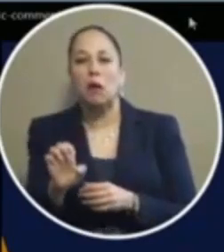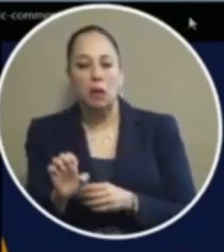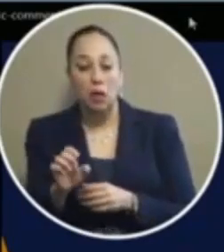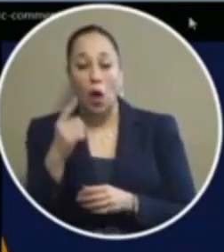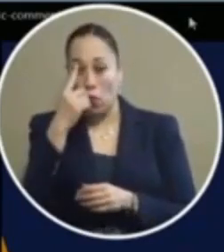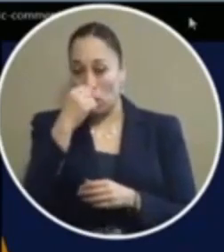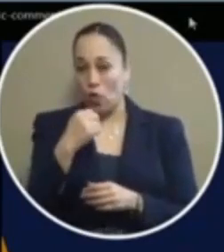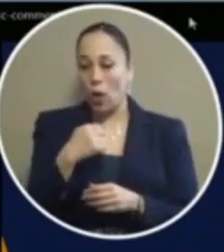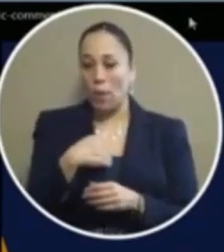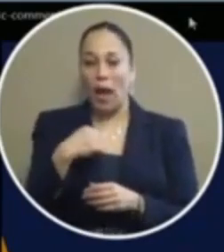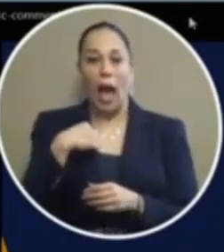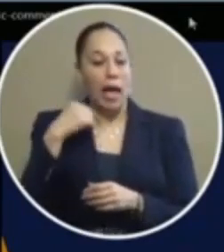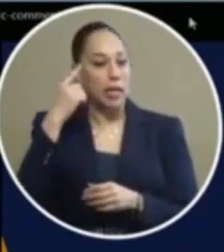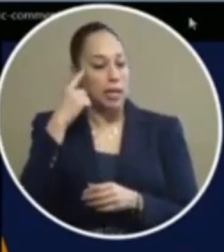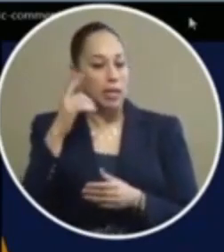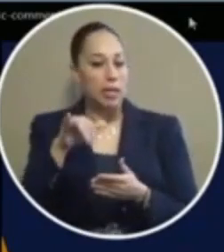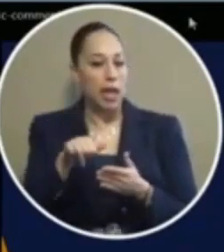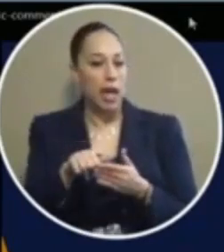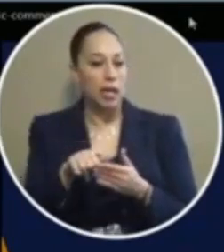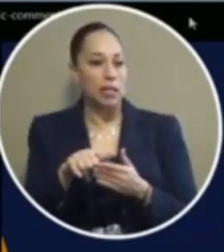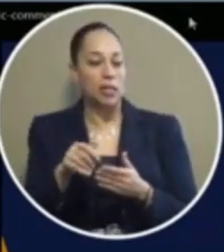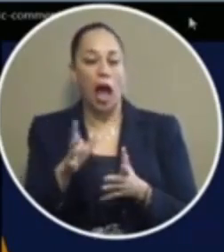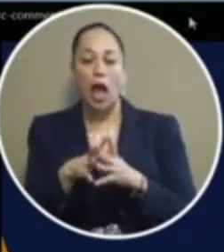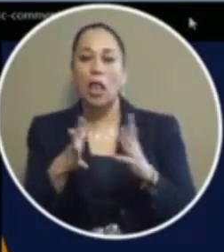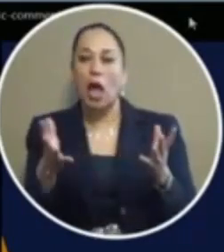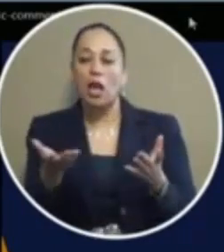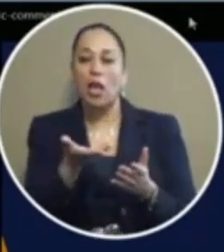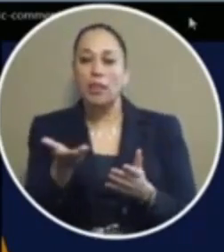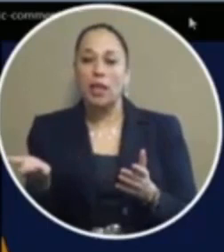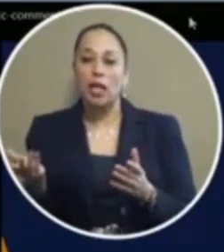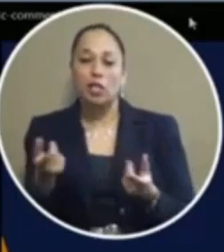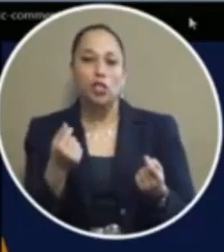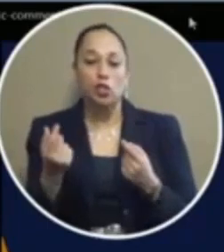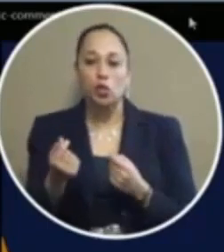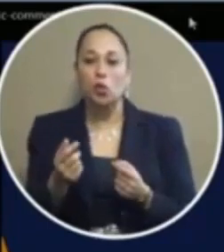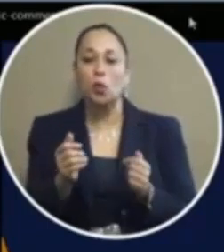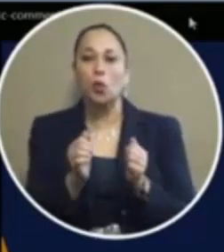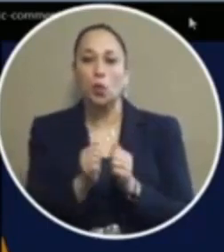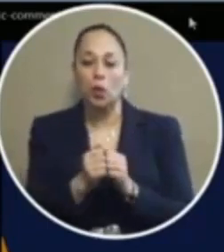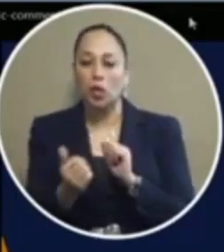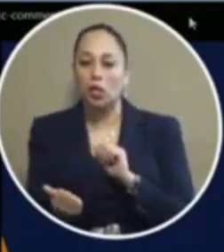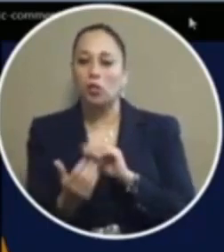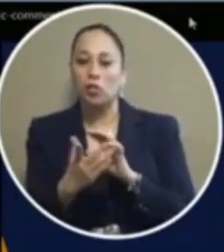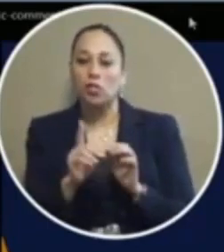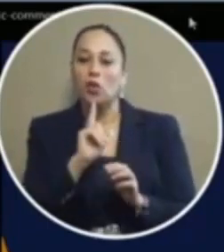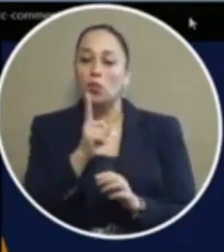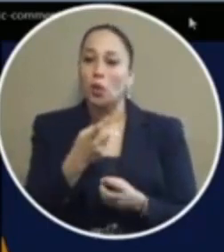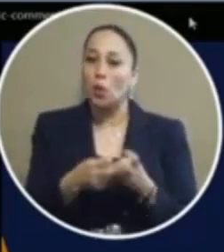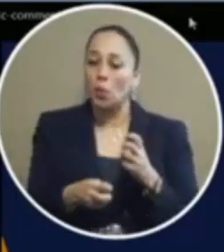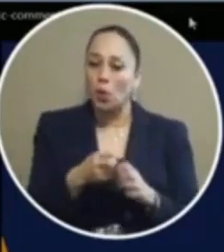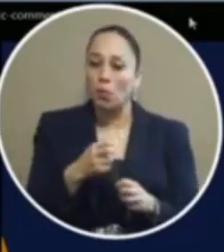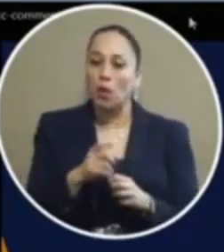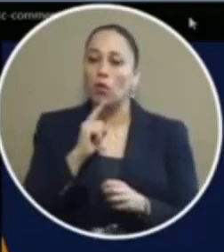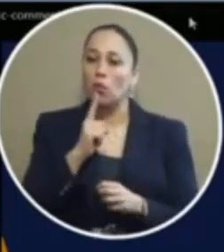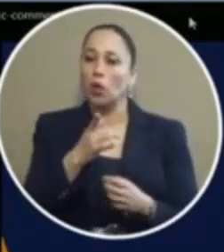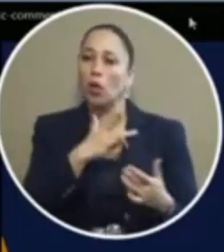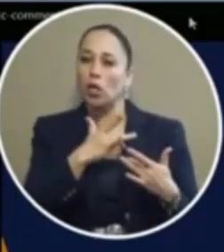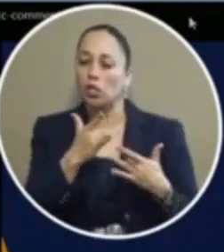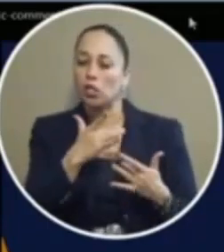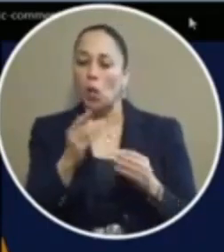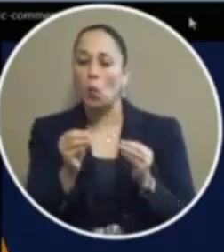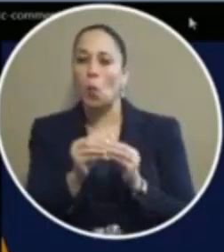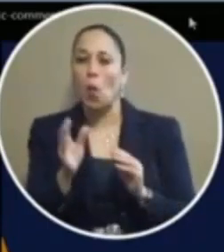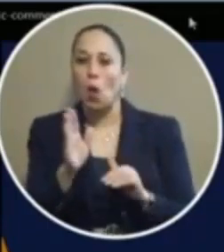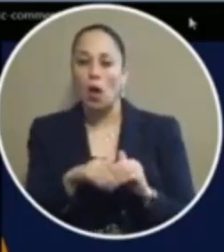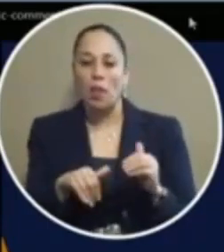for me i think you guys have a lot of better things to do um with addressing real issues and real concerns rather than